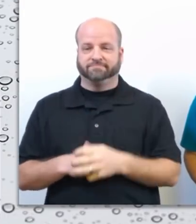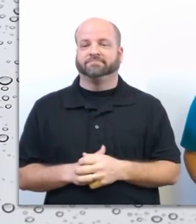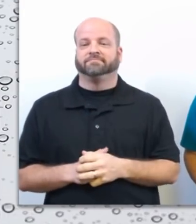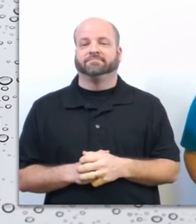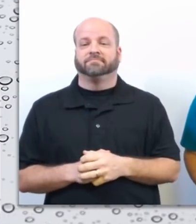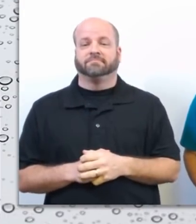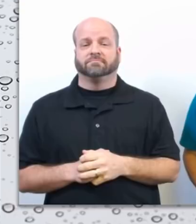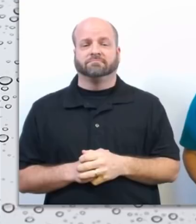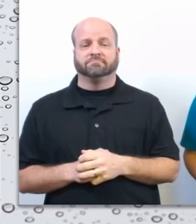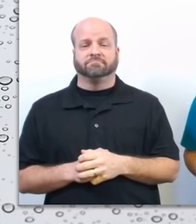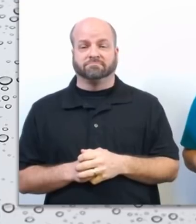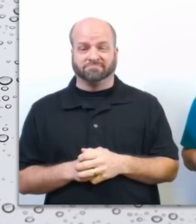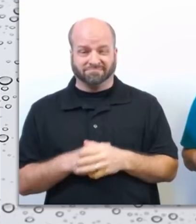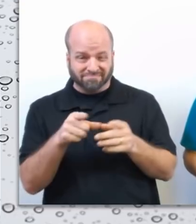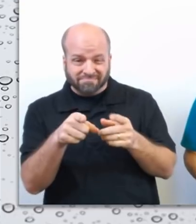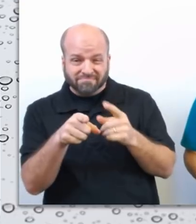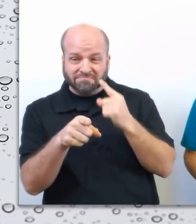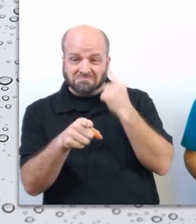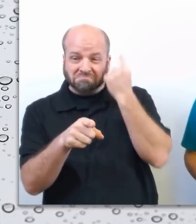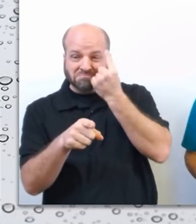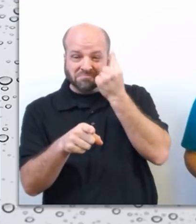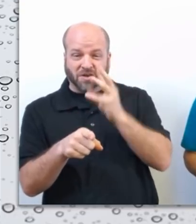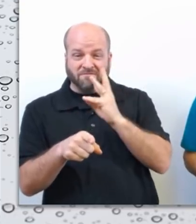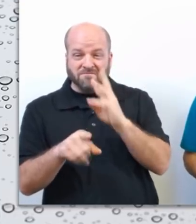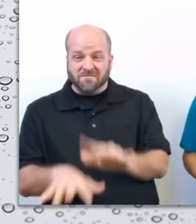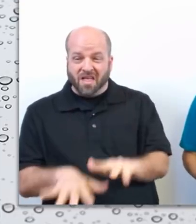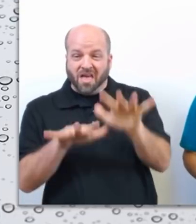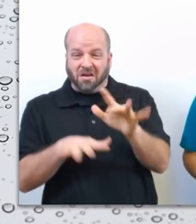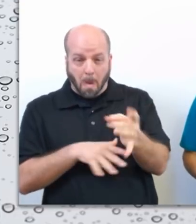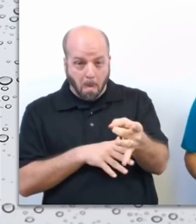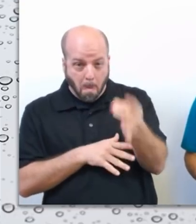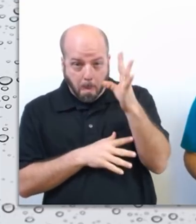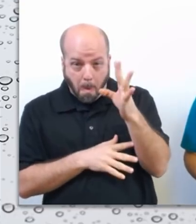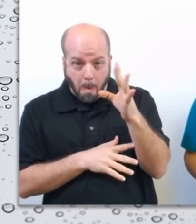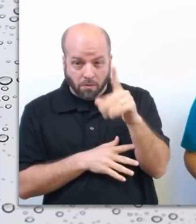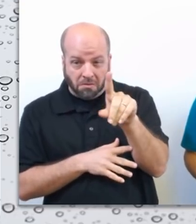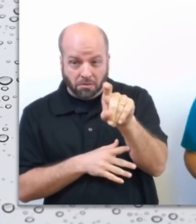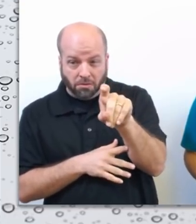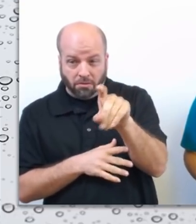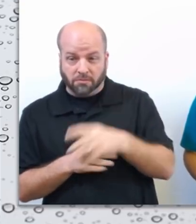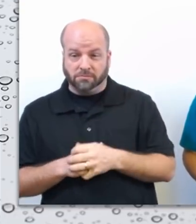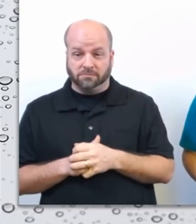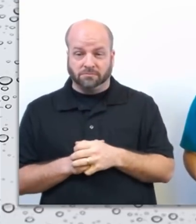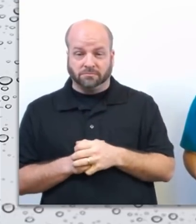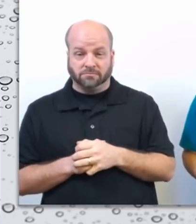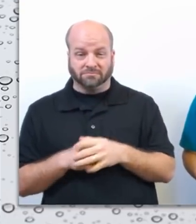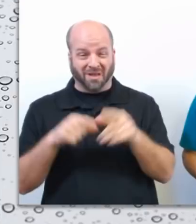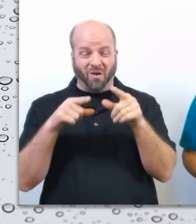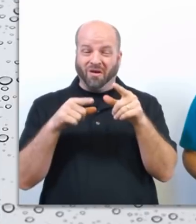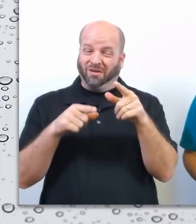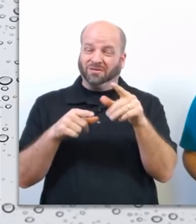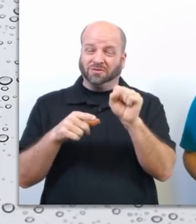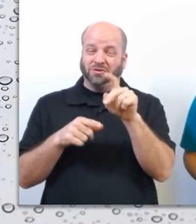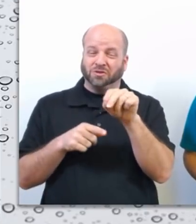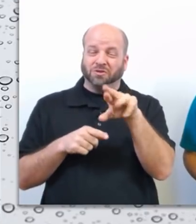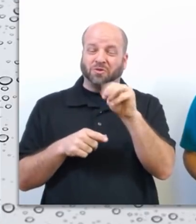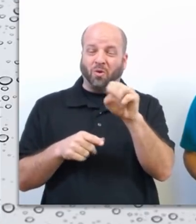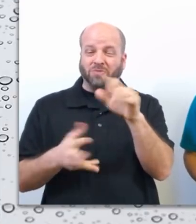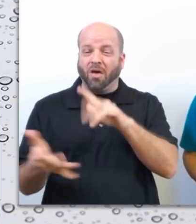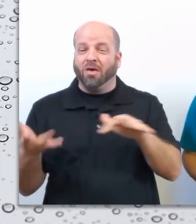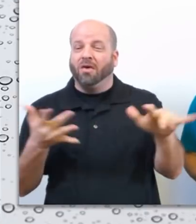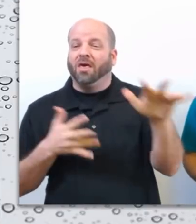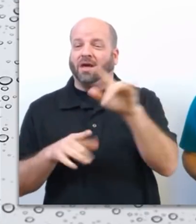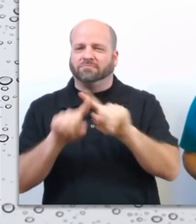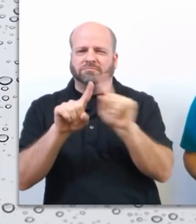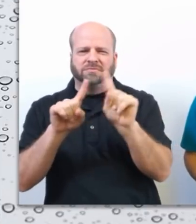Blind. Have you ever considered flooding as one of the major threats posed by nature? While storms have many kinds of hazards,